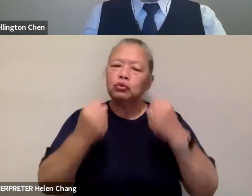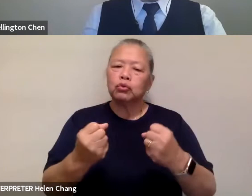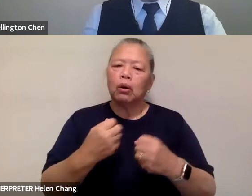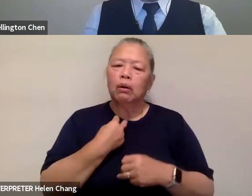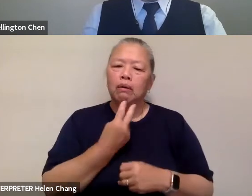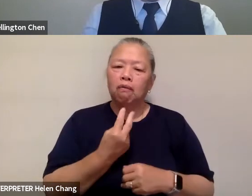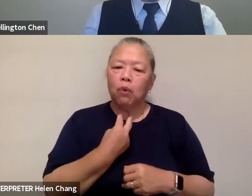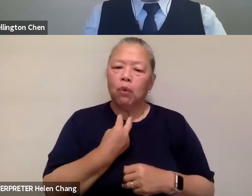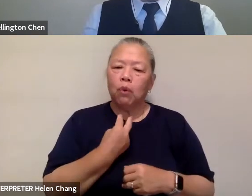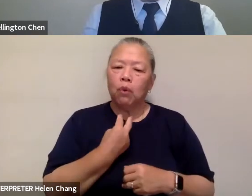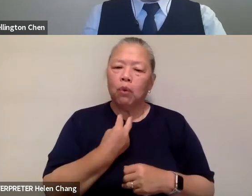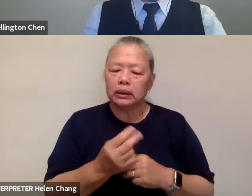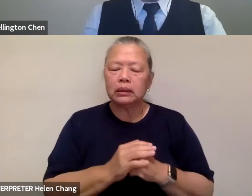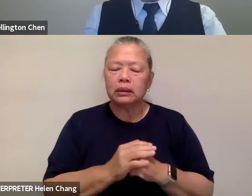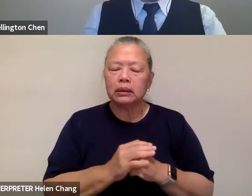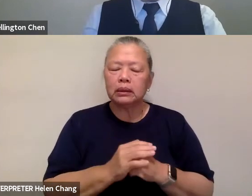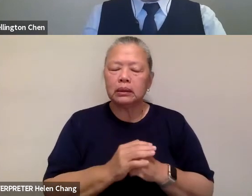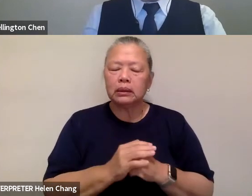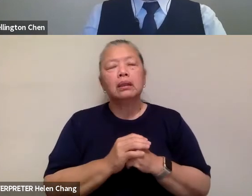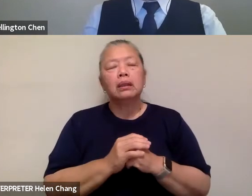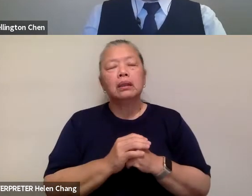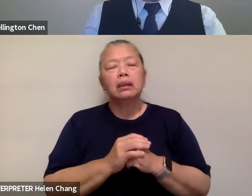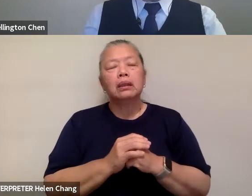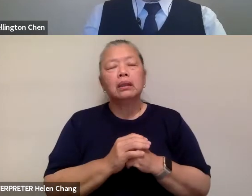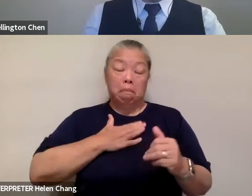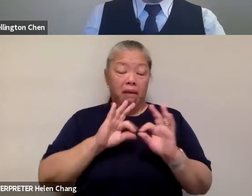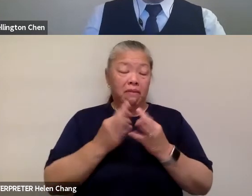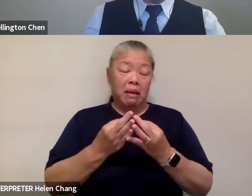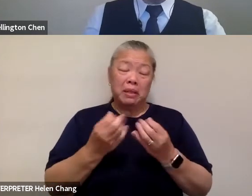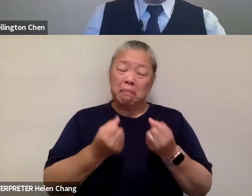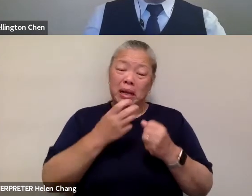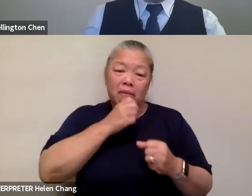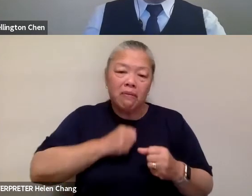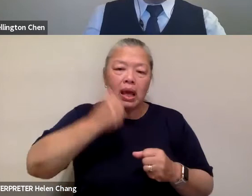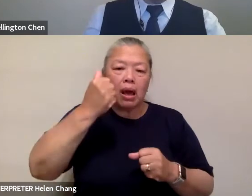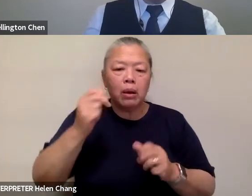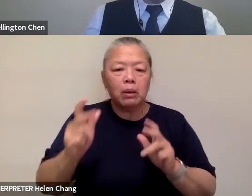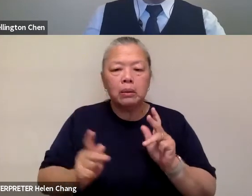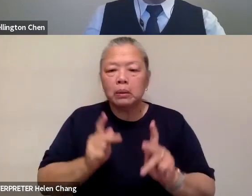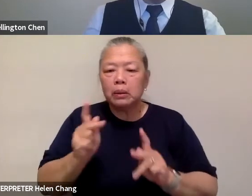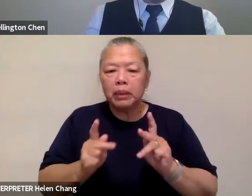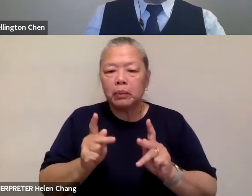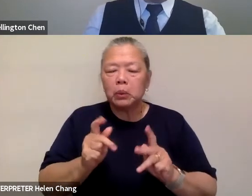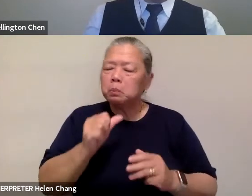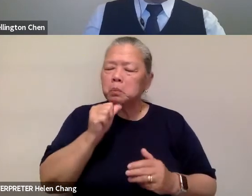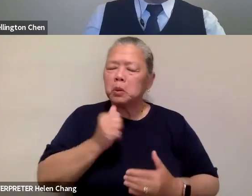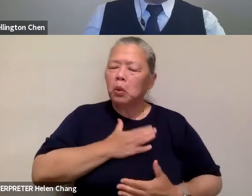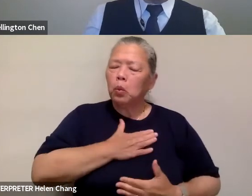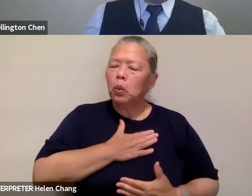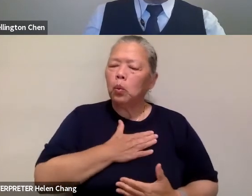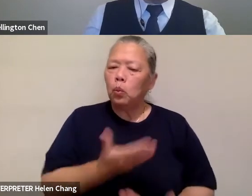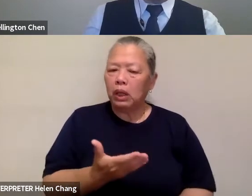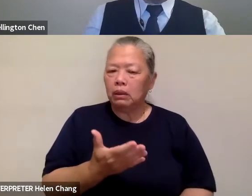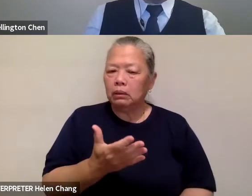my elders in my family, a lot of them were were not very willing to to talk